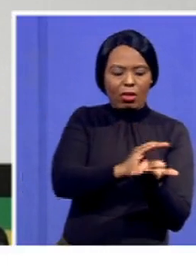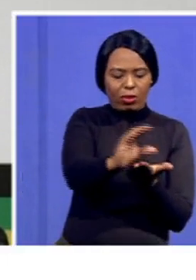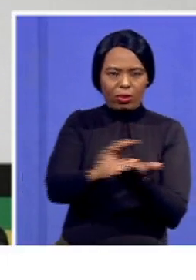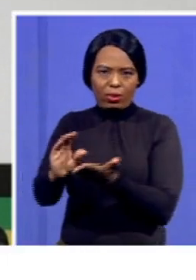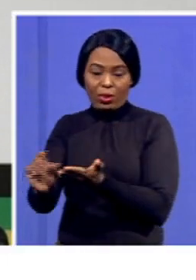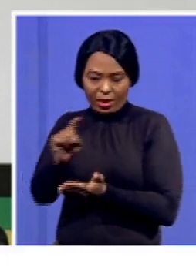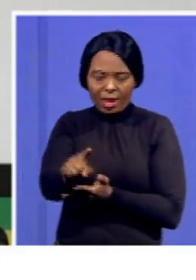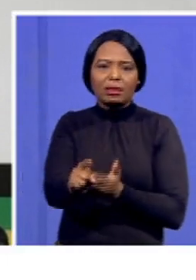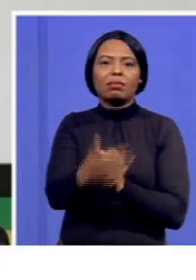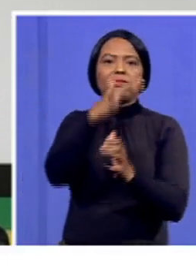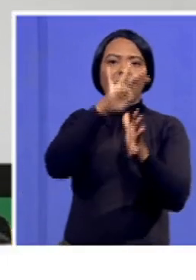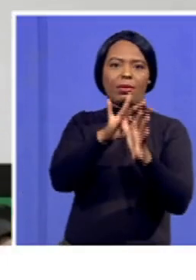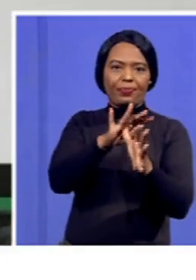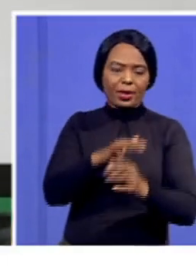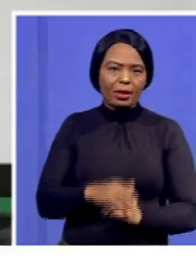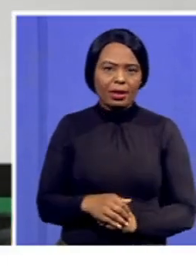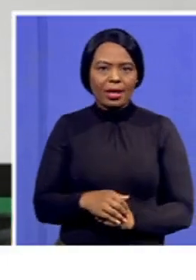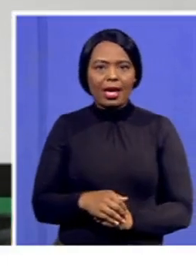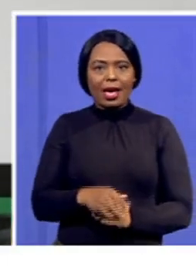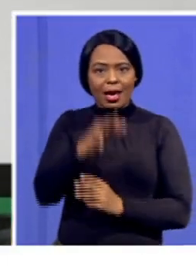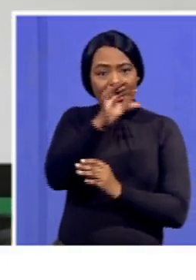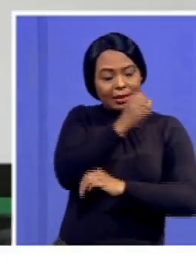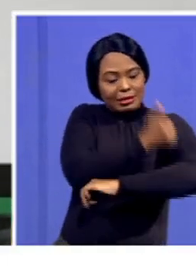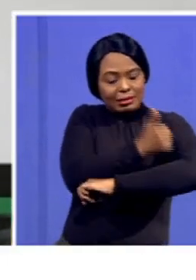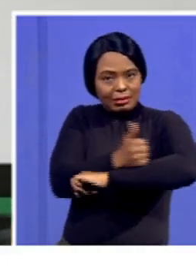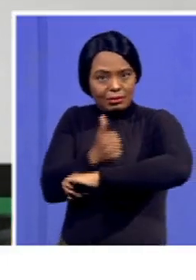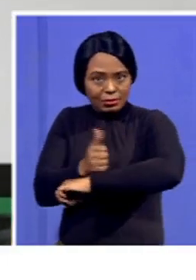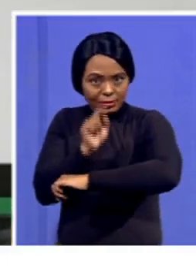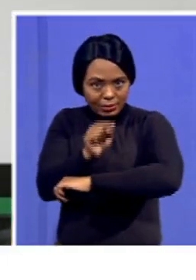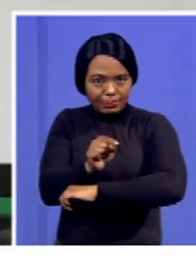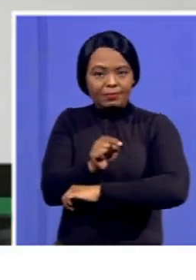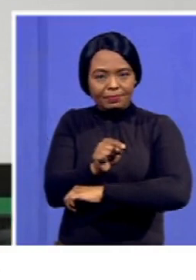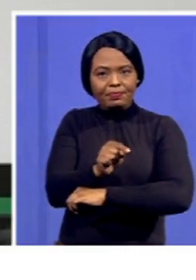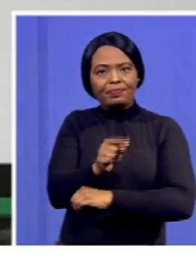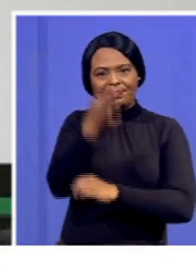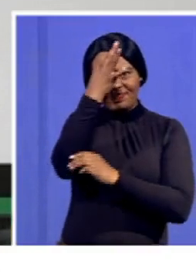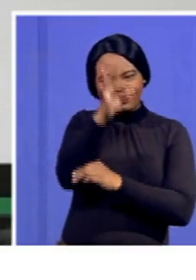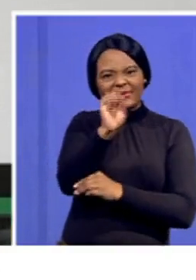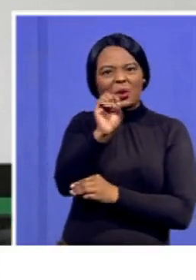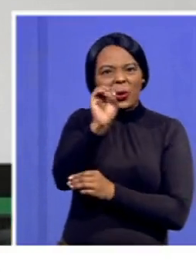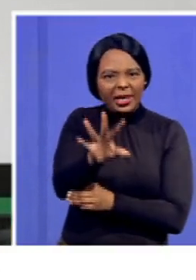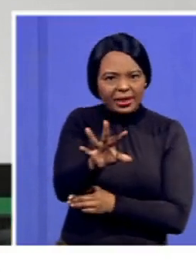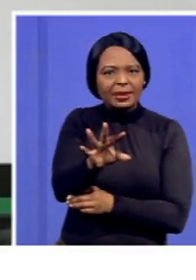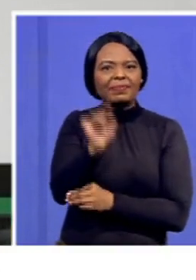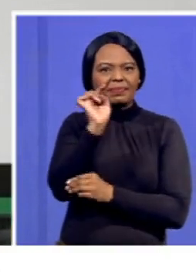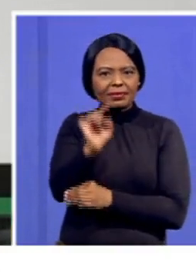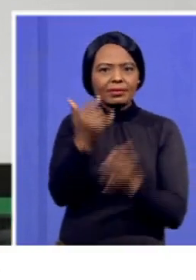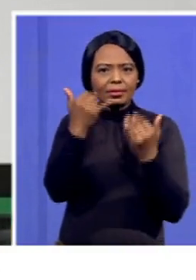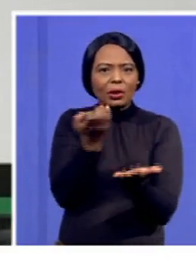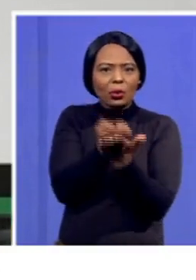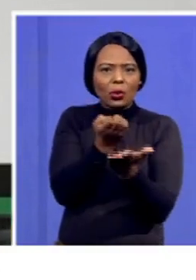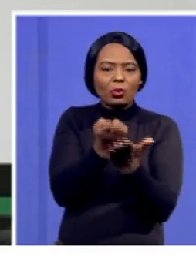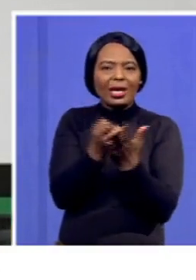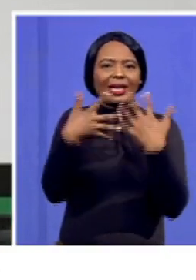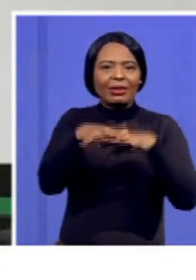it's quite important. On state-owned entities, we are saying that the state-owned entities are critical for providing economic infrastructure